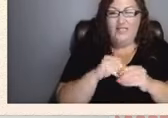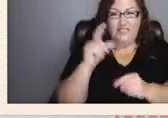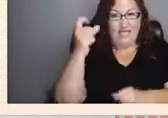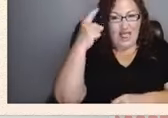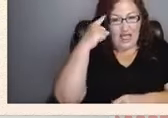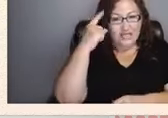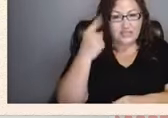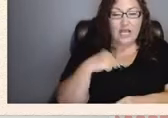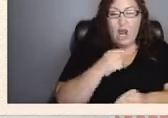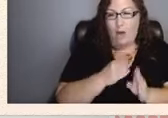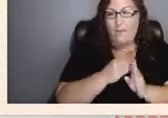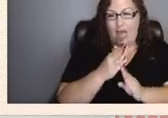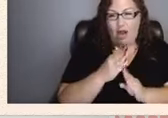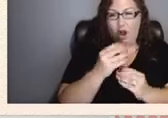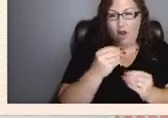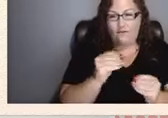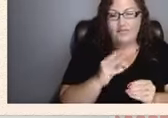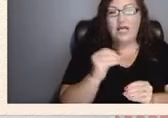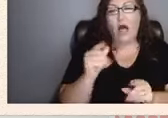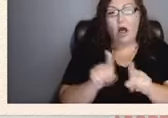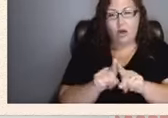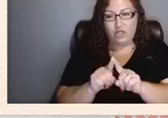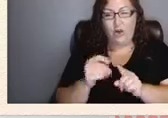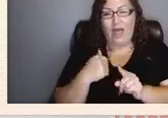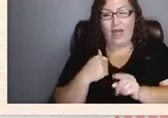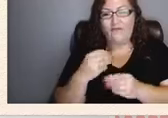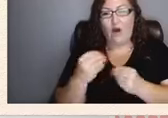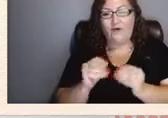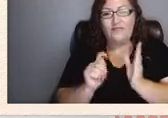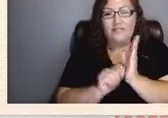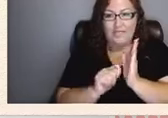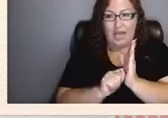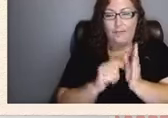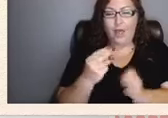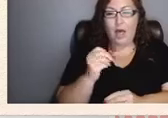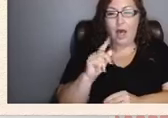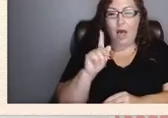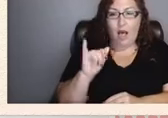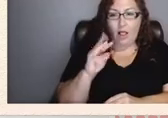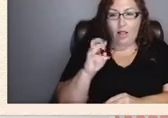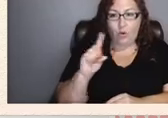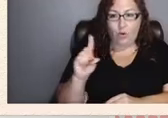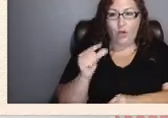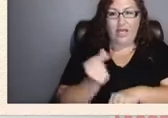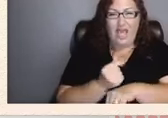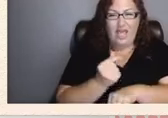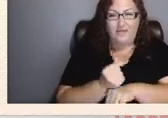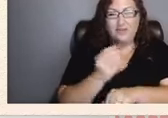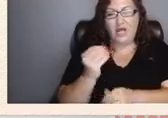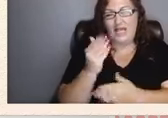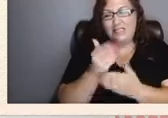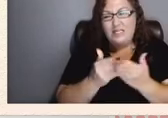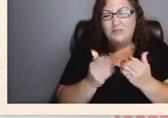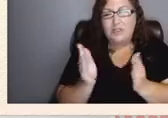office and we also have offices in Tampa Hollywood Gainesville and some small satellite offices